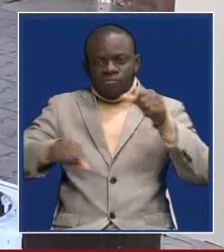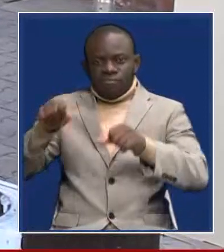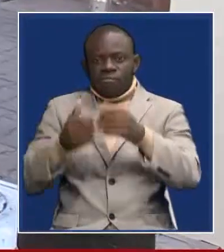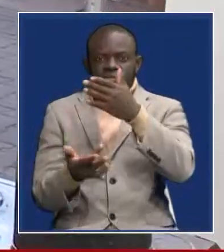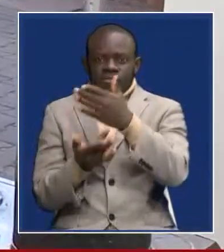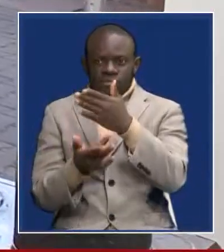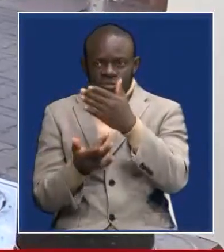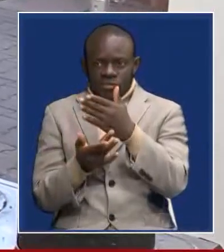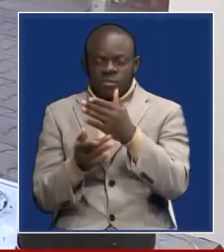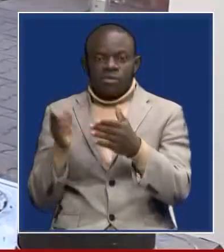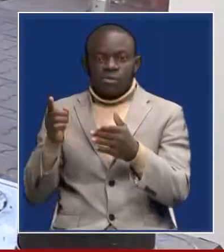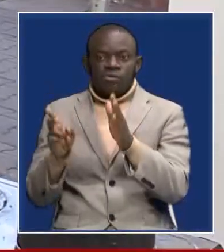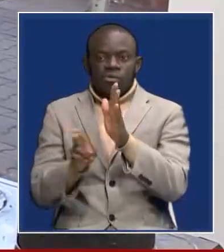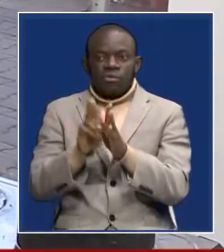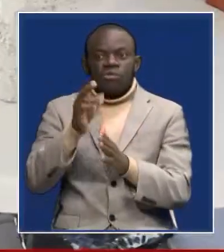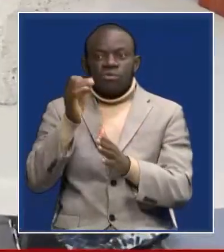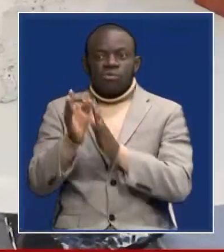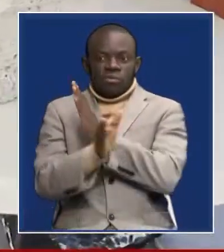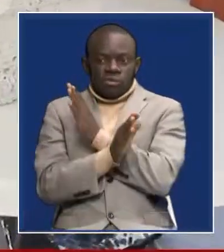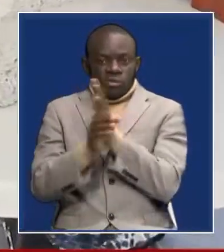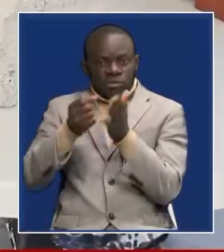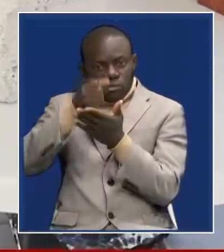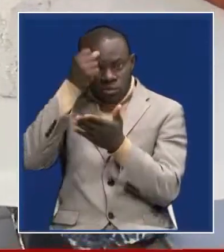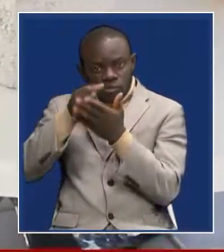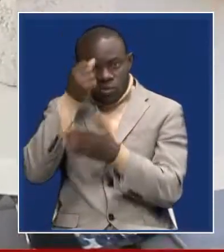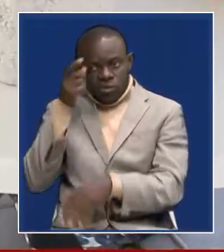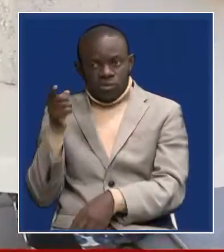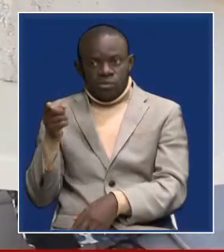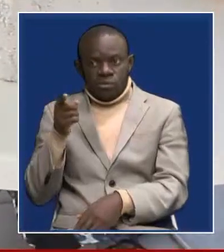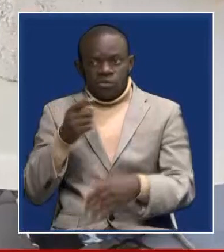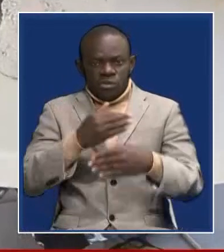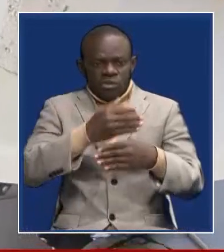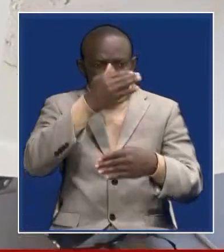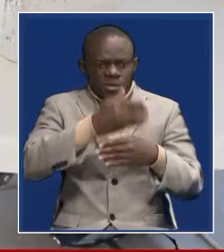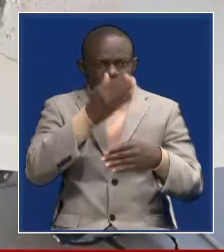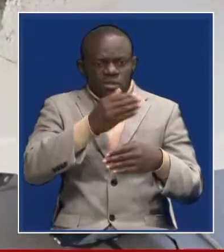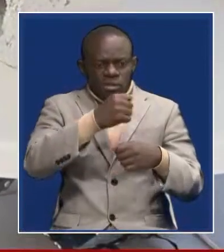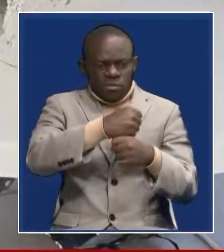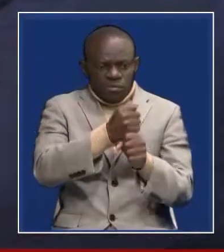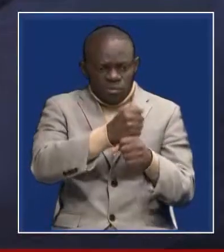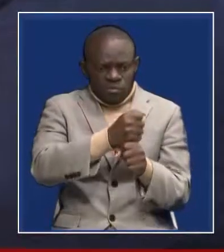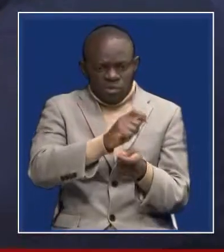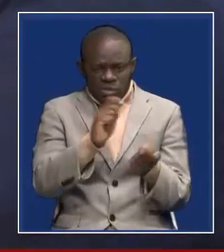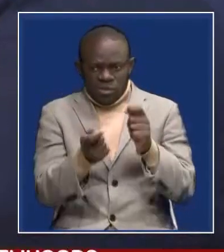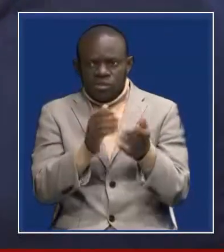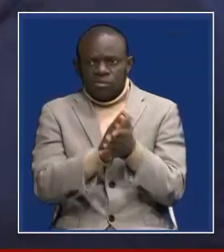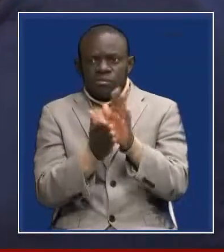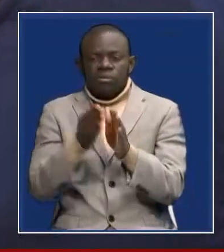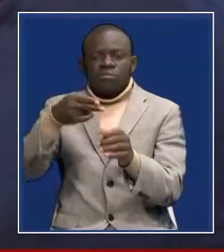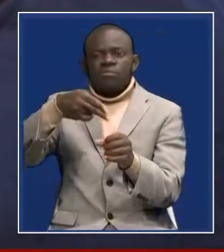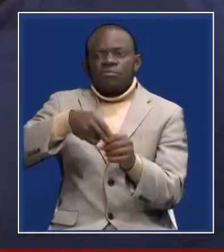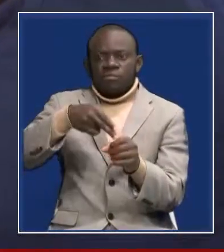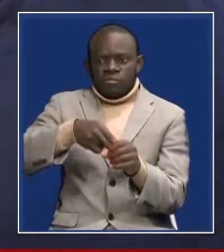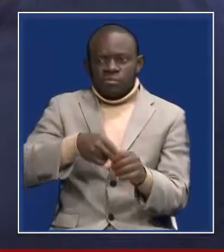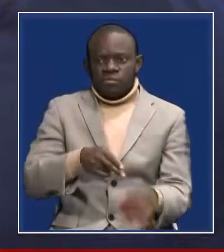developed a mechanism of converting plastic into fuel and they hope to meet national standards this is at the International